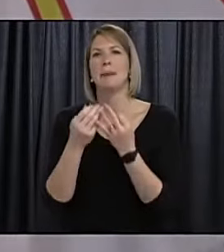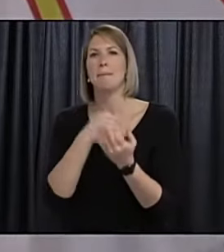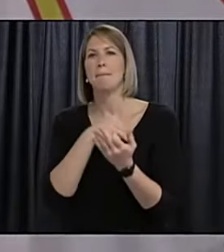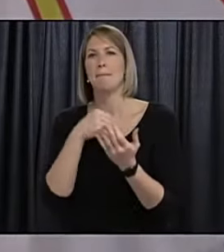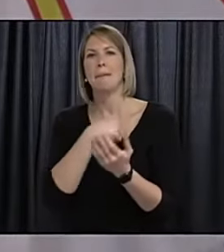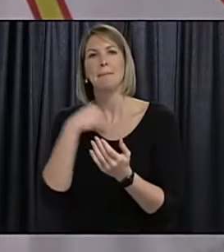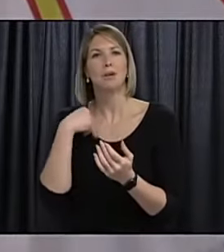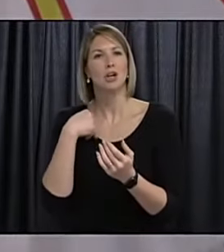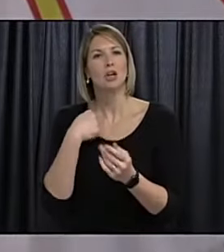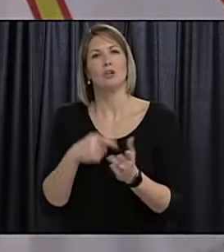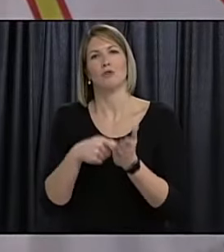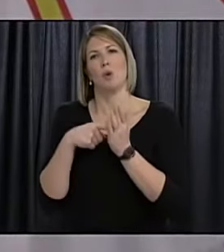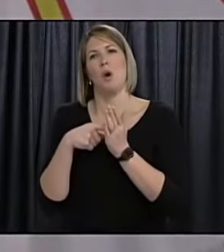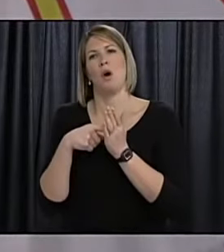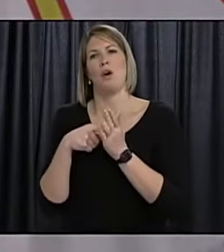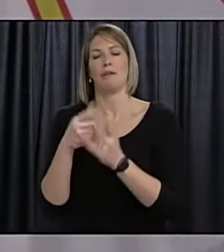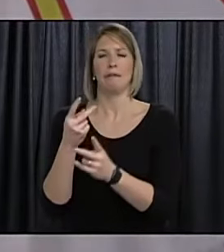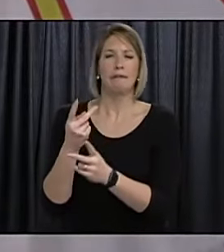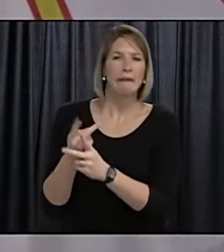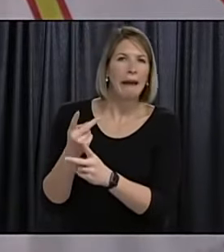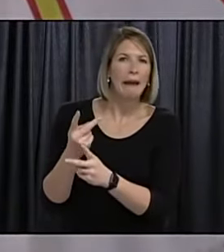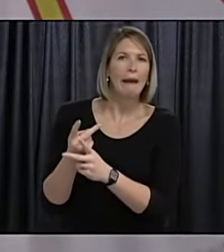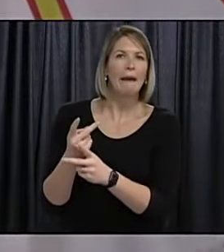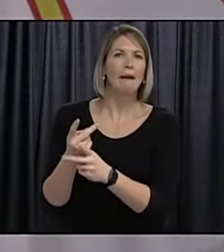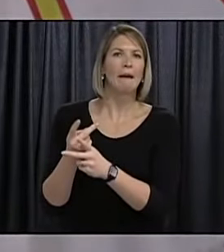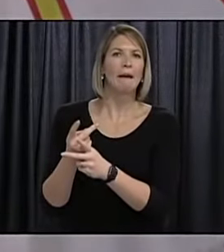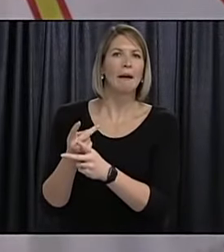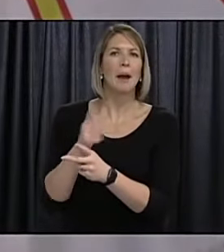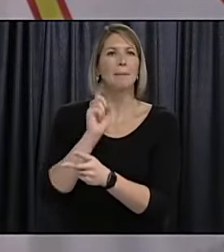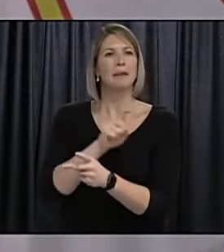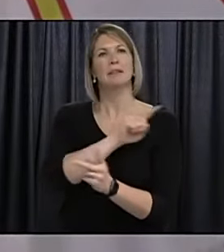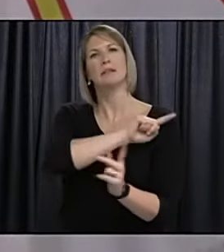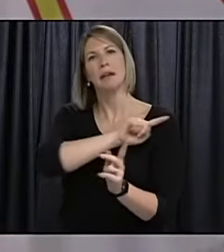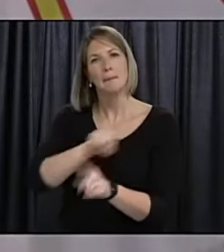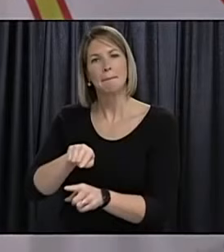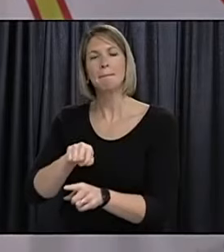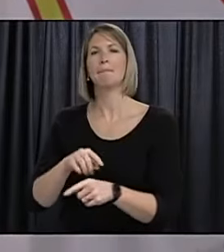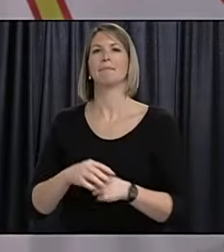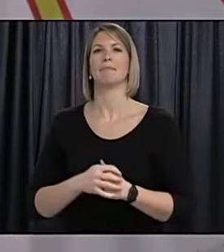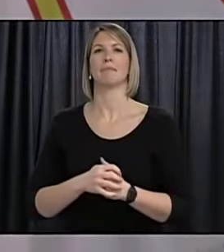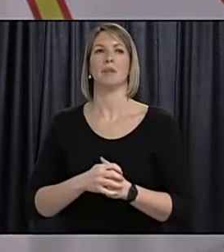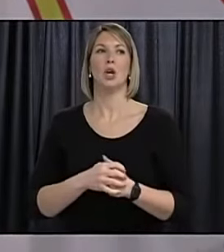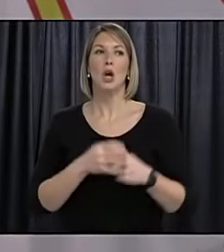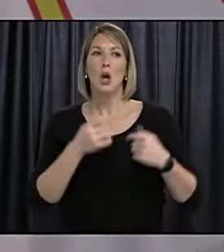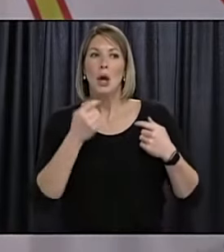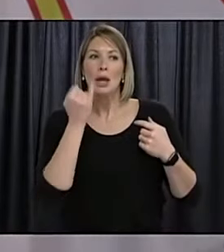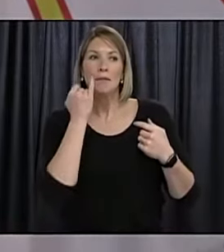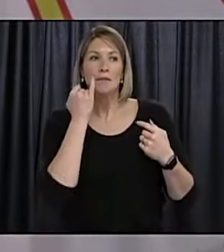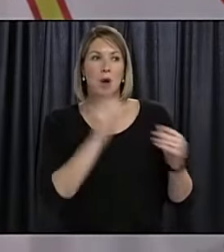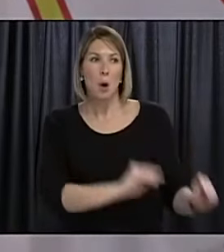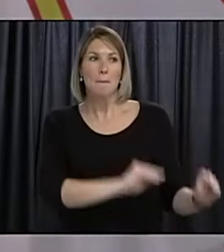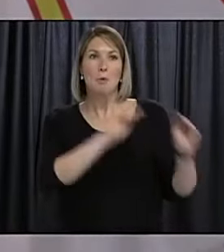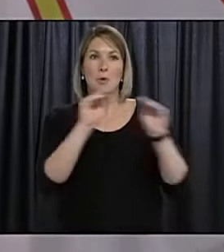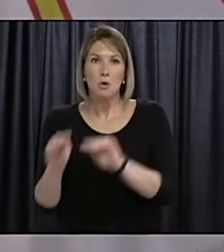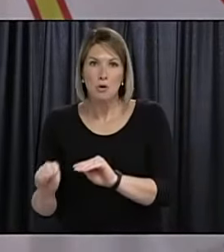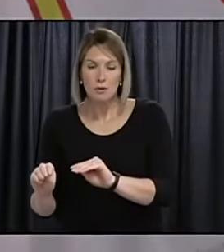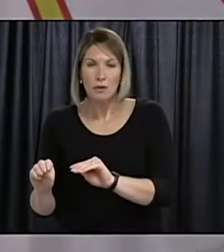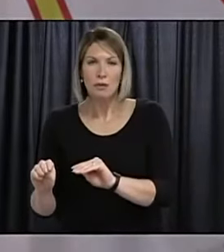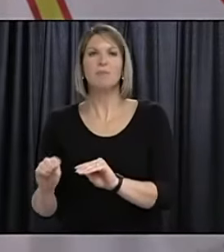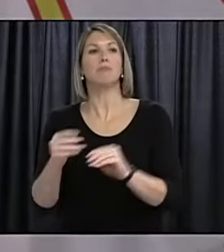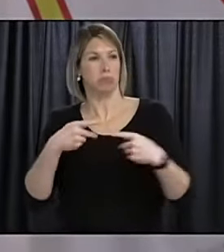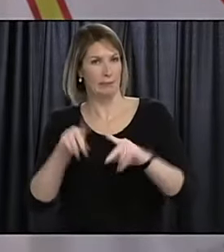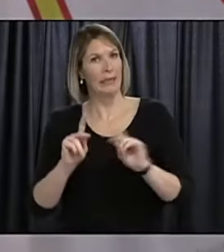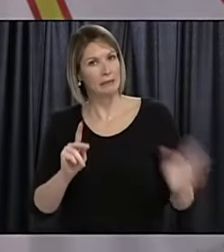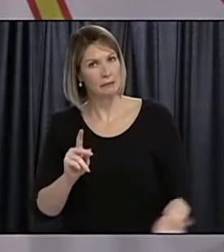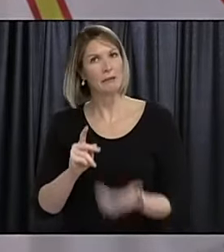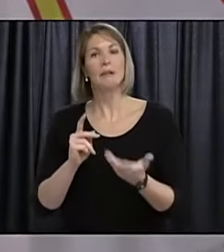that can't be provided by anyone else we've also allowed people to come in if they're relocating we've allowed people to come